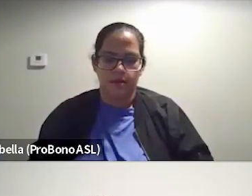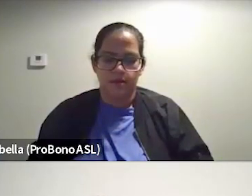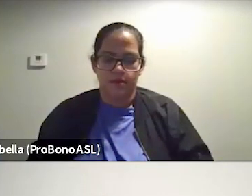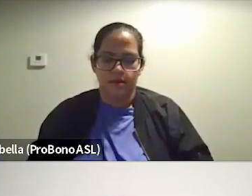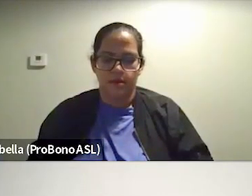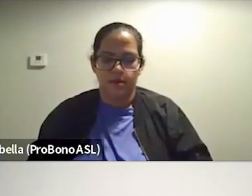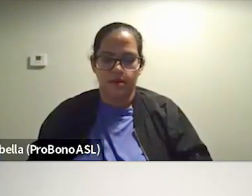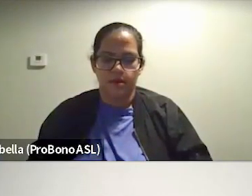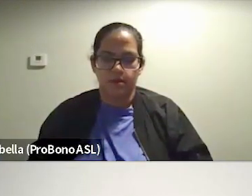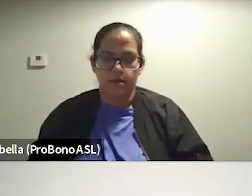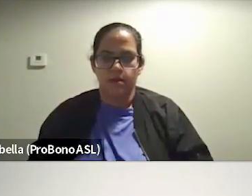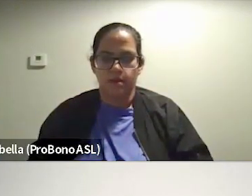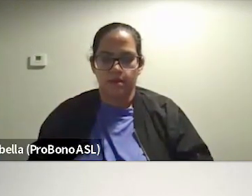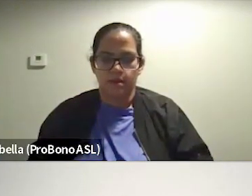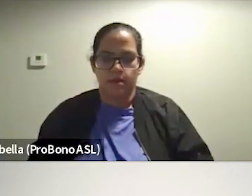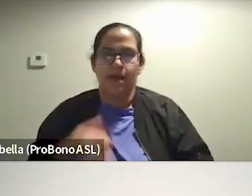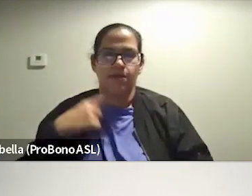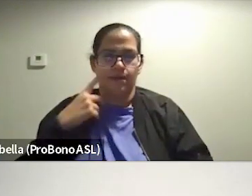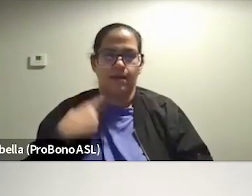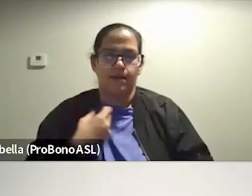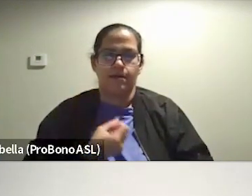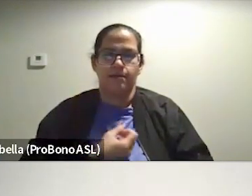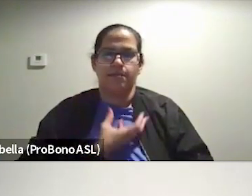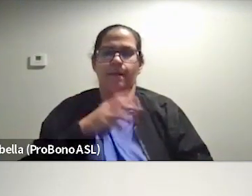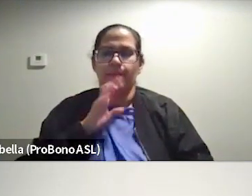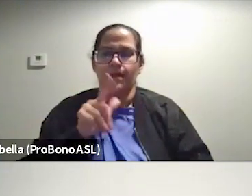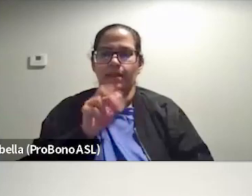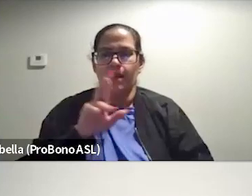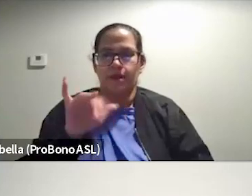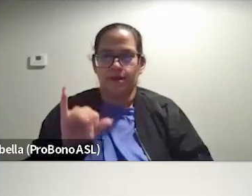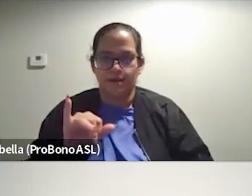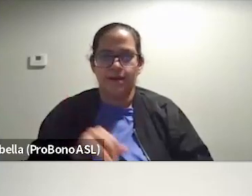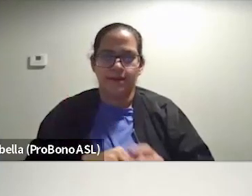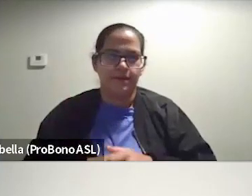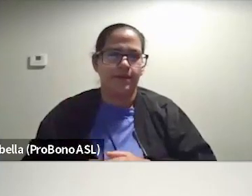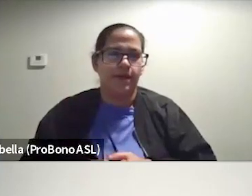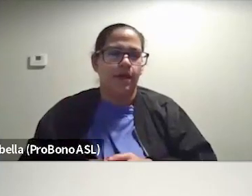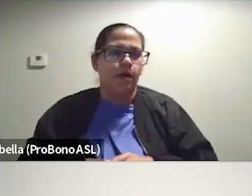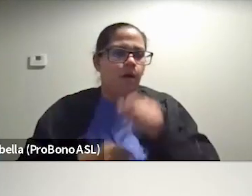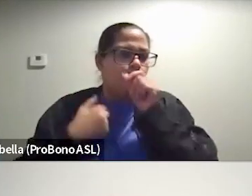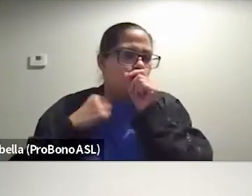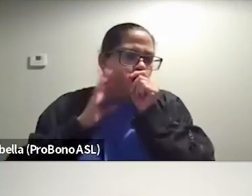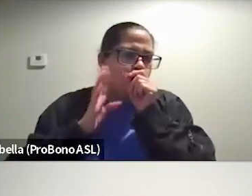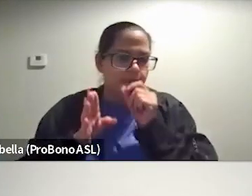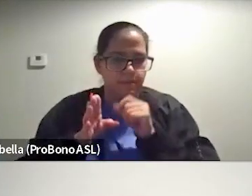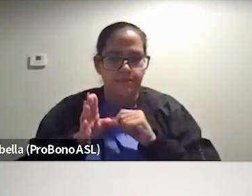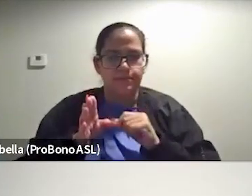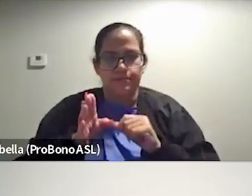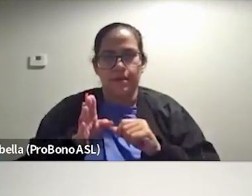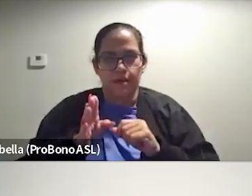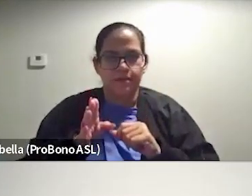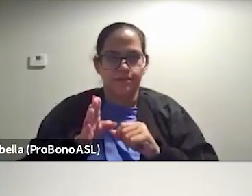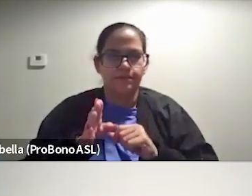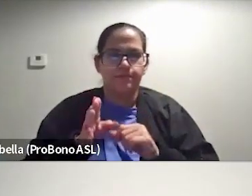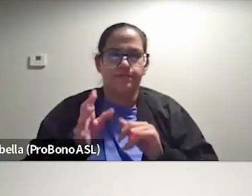I think I aspire to be Larry in my life. Uh, I will second Larry again with the,